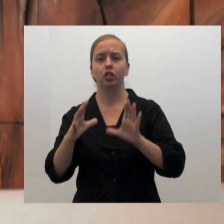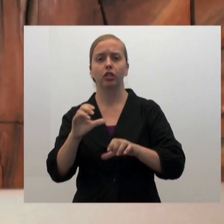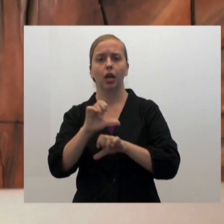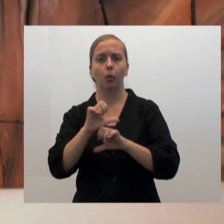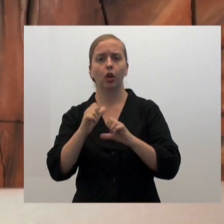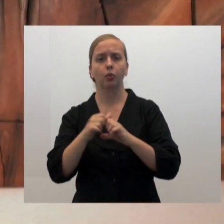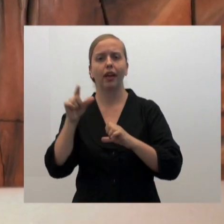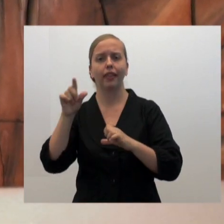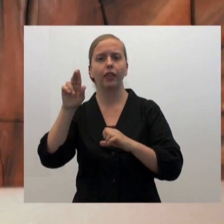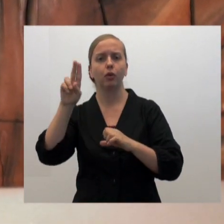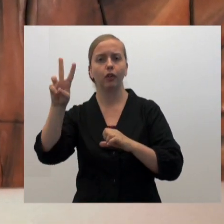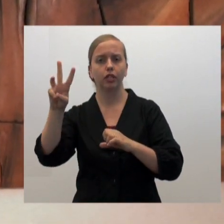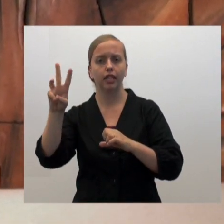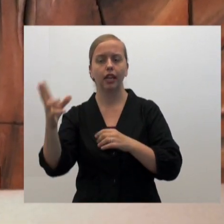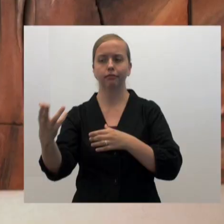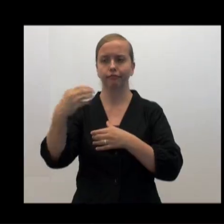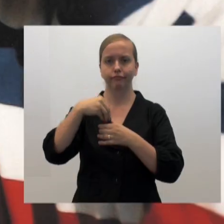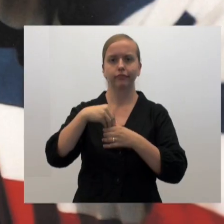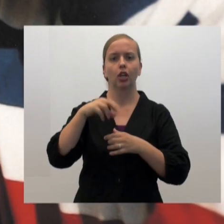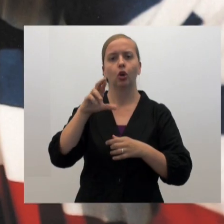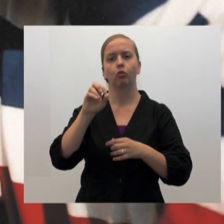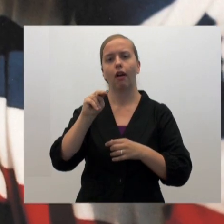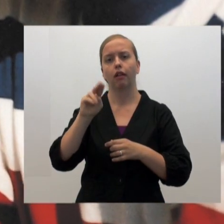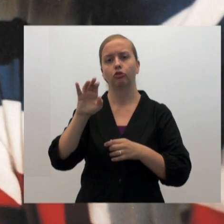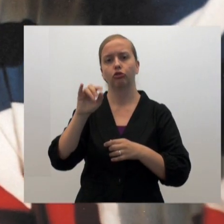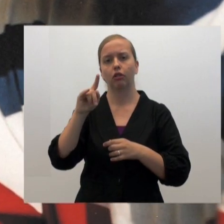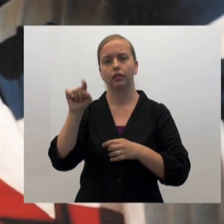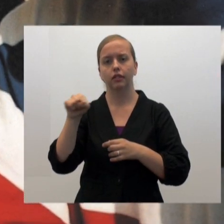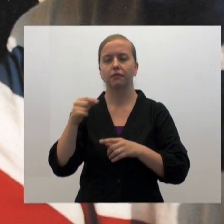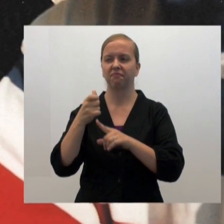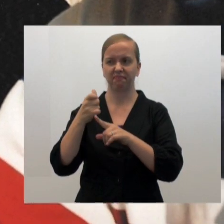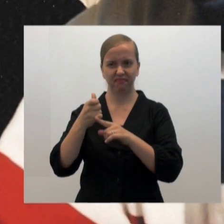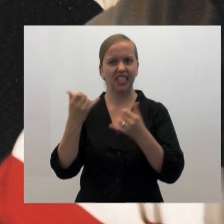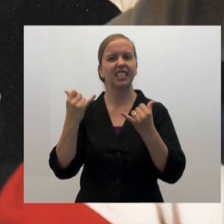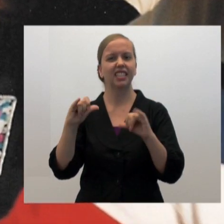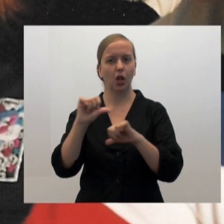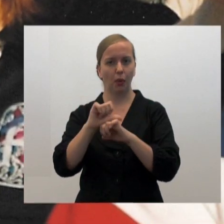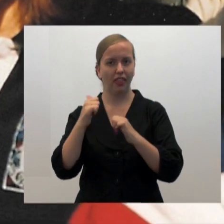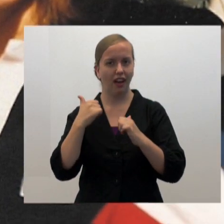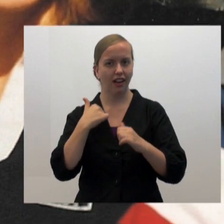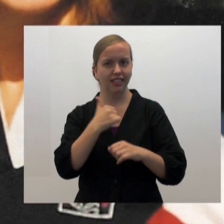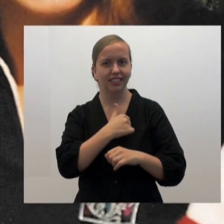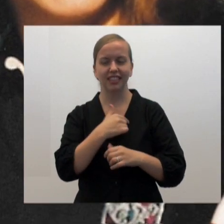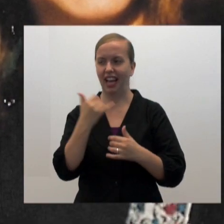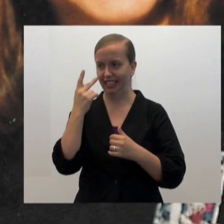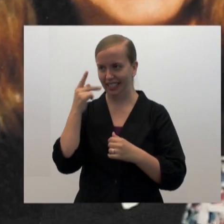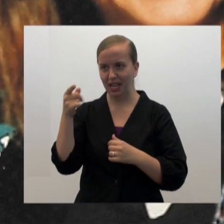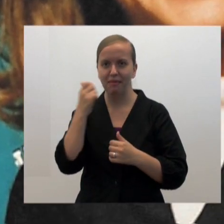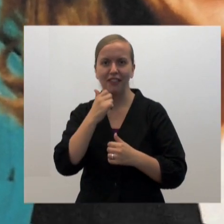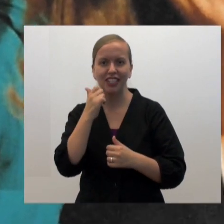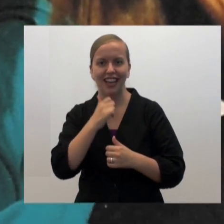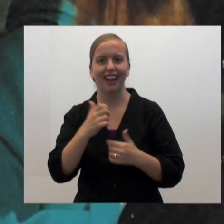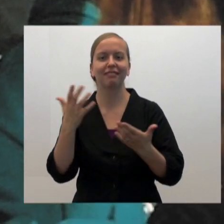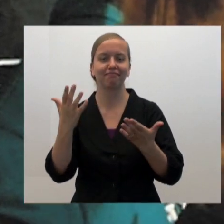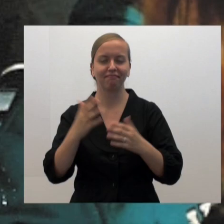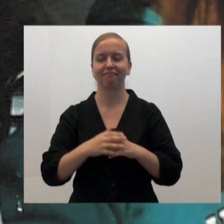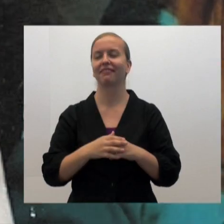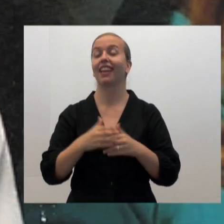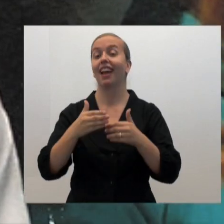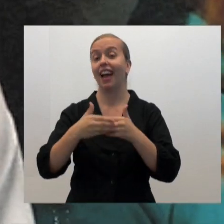one of the engineers I worked with at the university came on board, Ron Schultz, and he's still with us. I him every day.